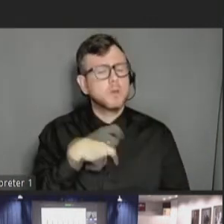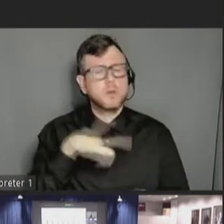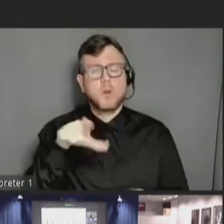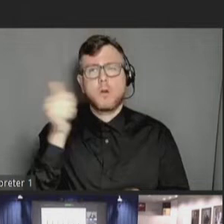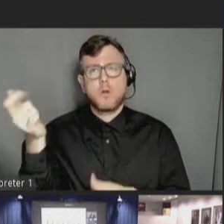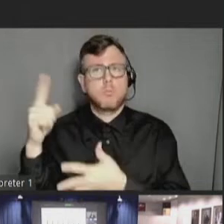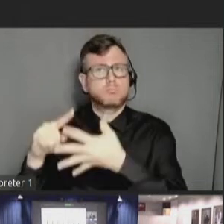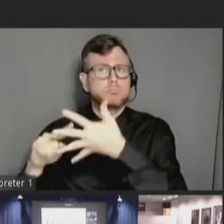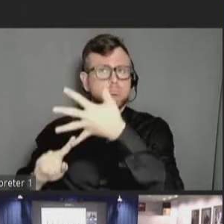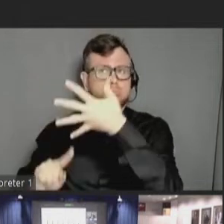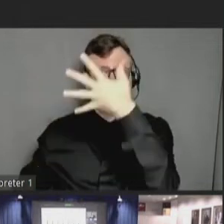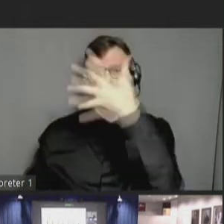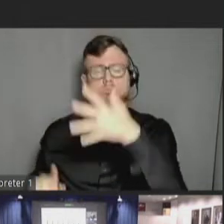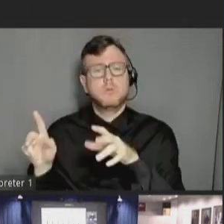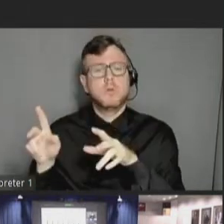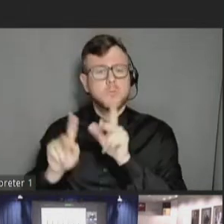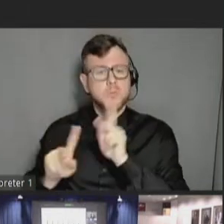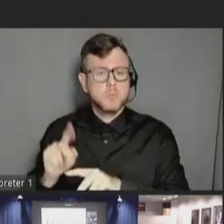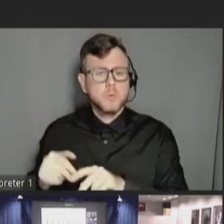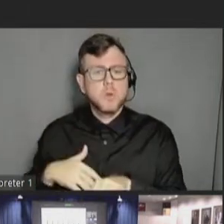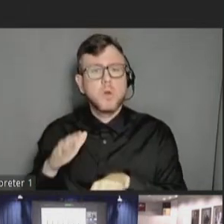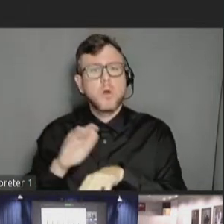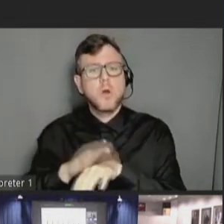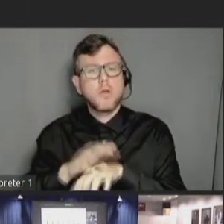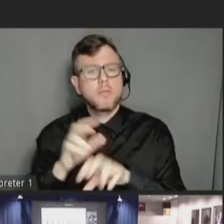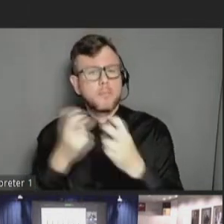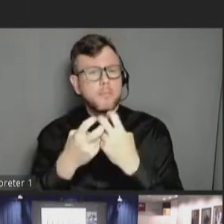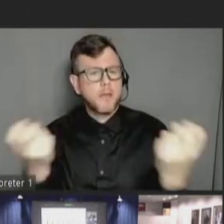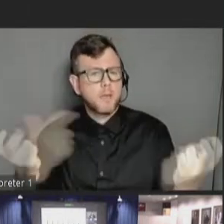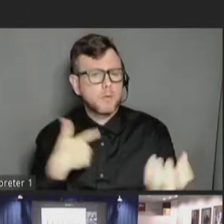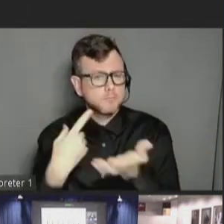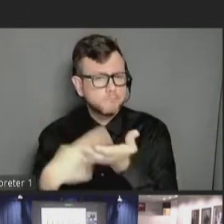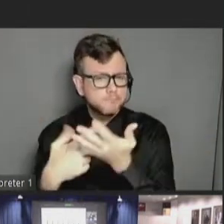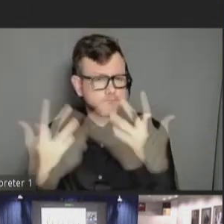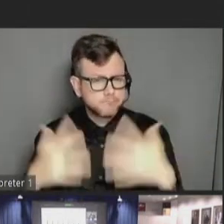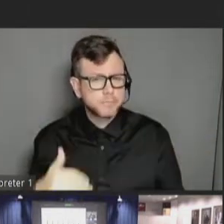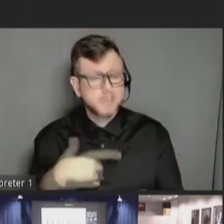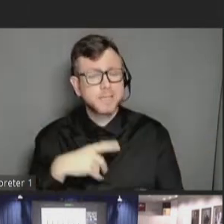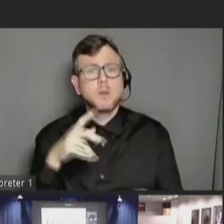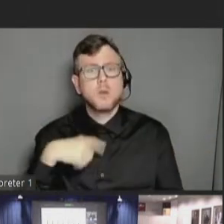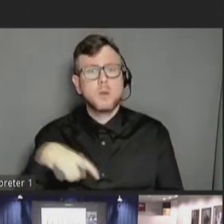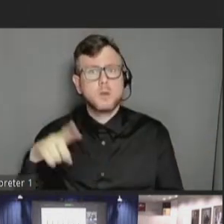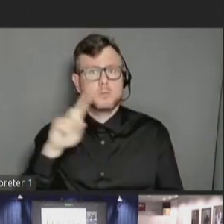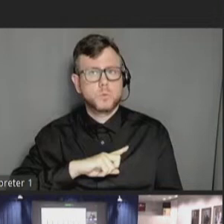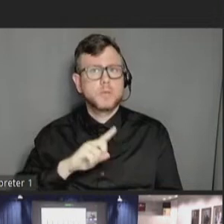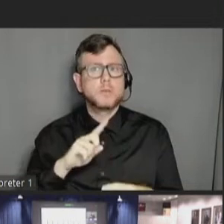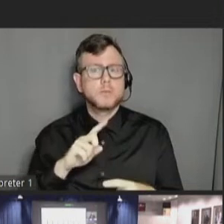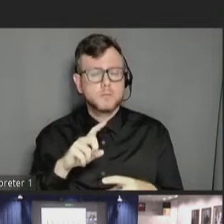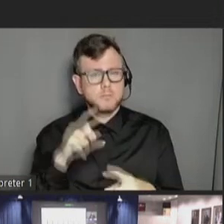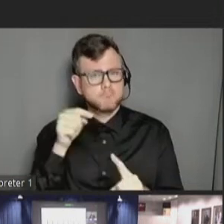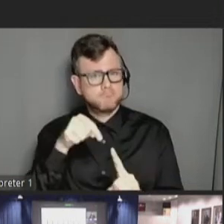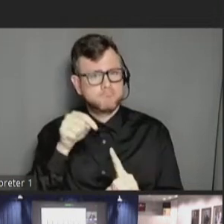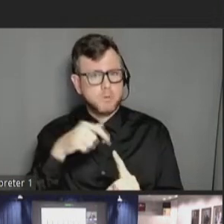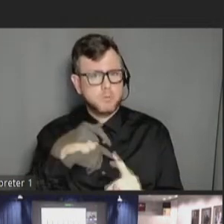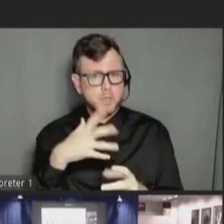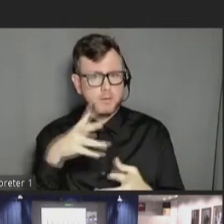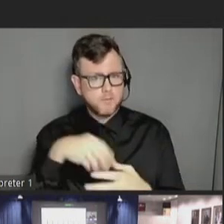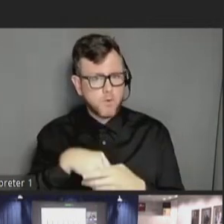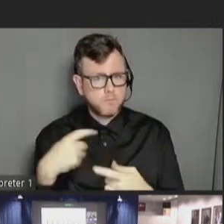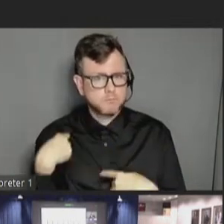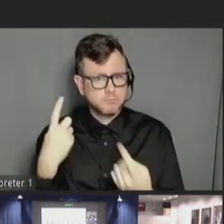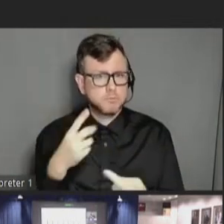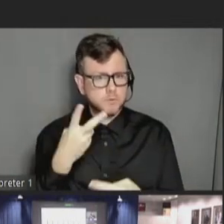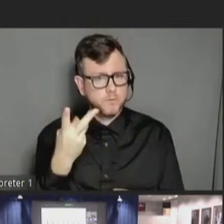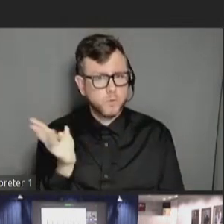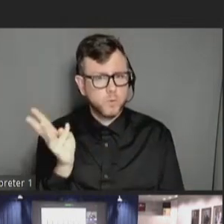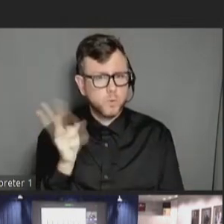including the efforts that others on the panel have spoken about, have been engaged in for the last couple of years. Here we are in 2023 and we